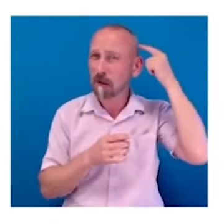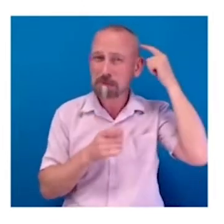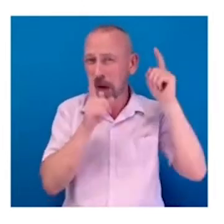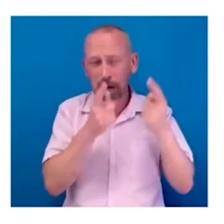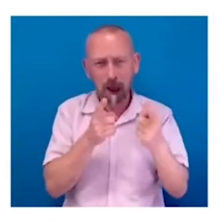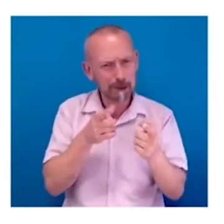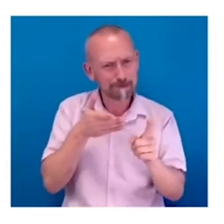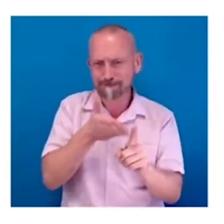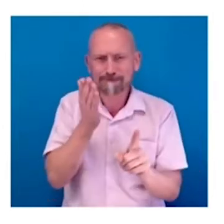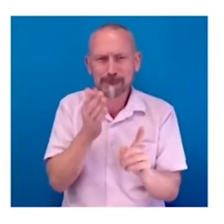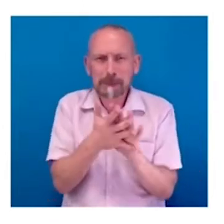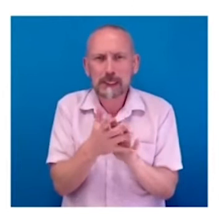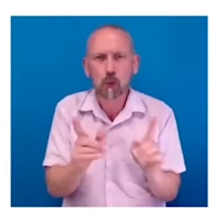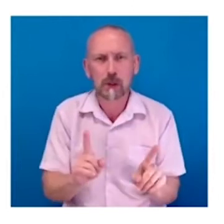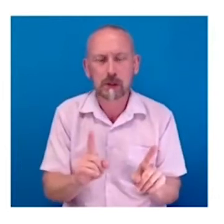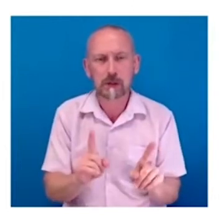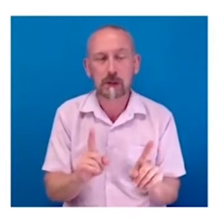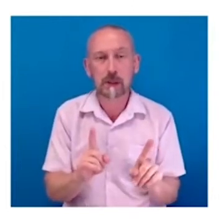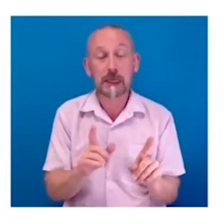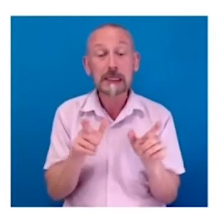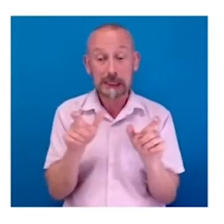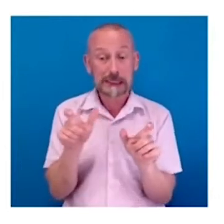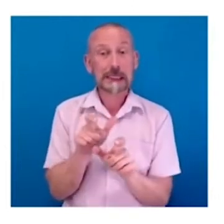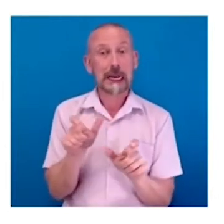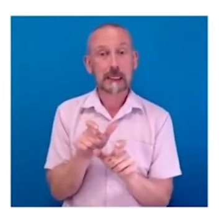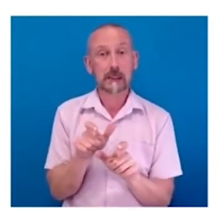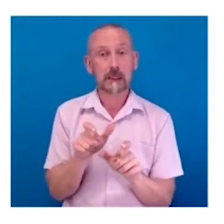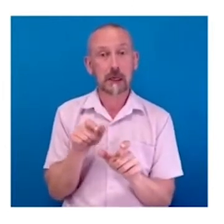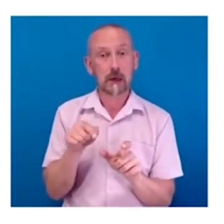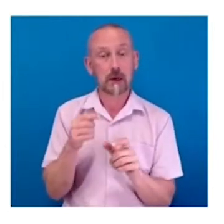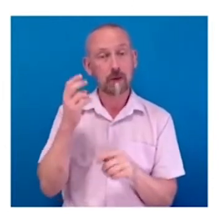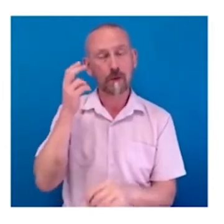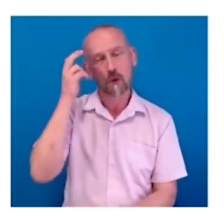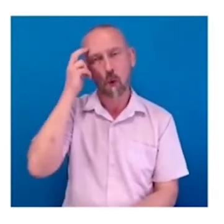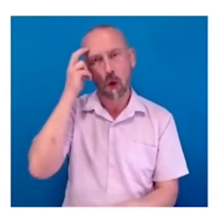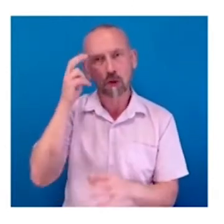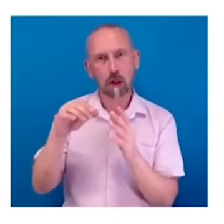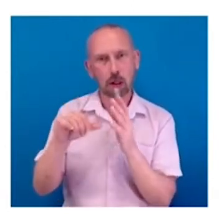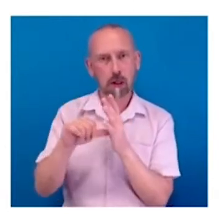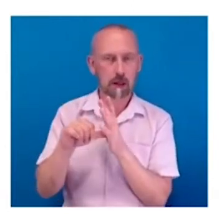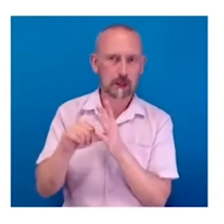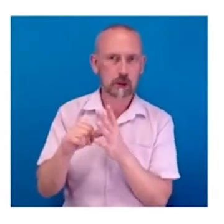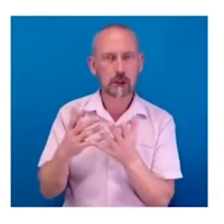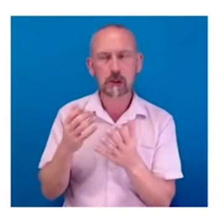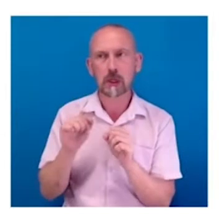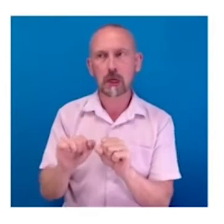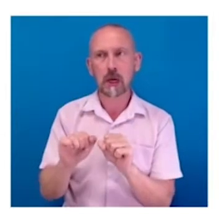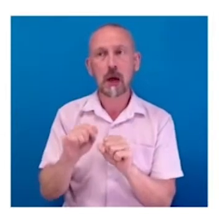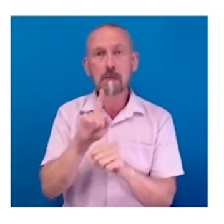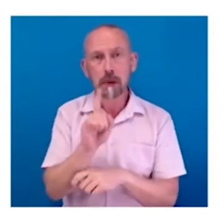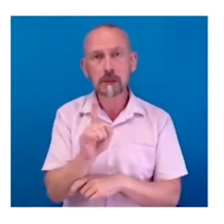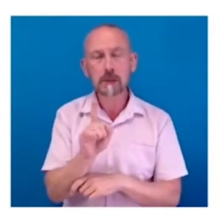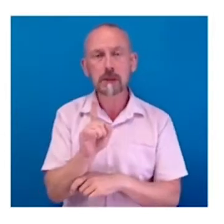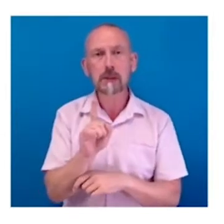And dyslexia is obviously, it's a neurological condition. But dyslexia